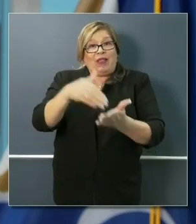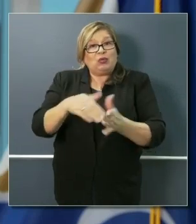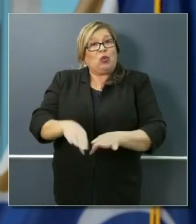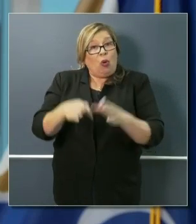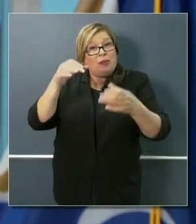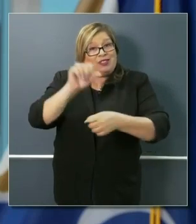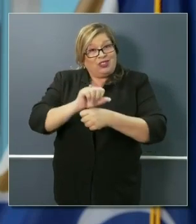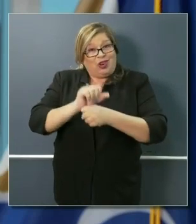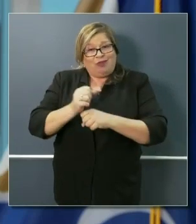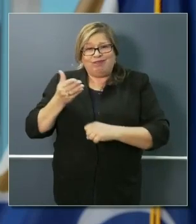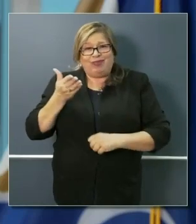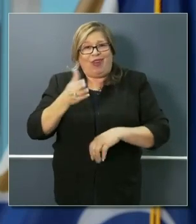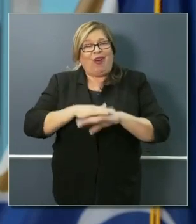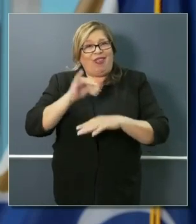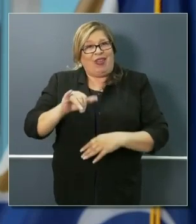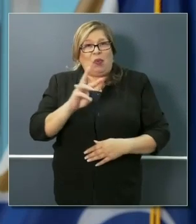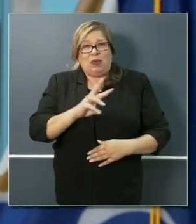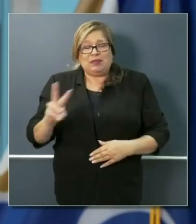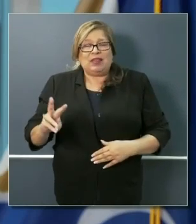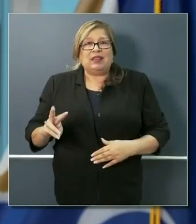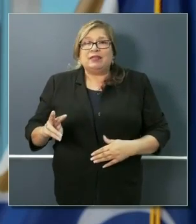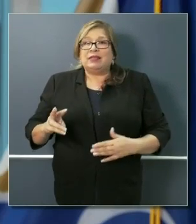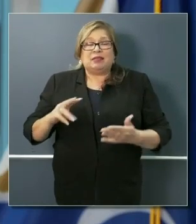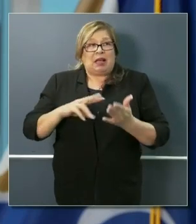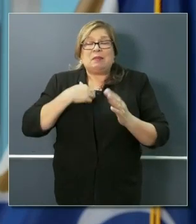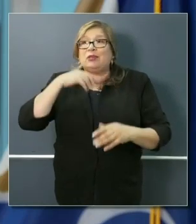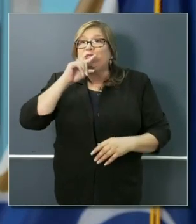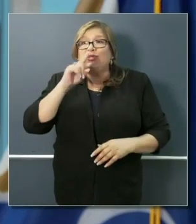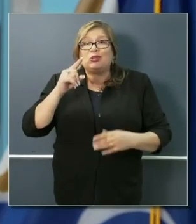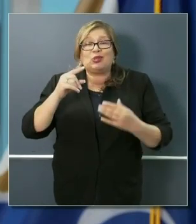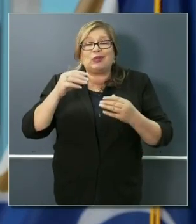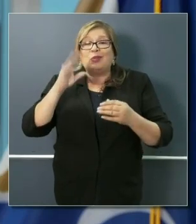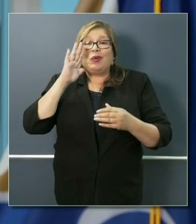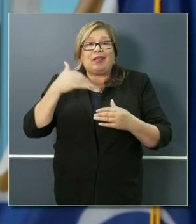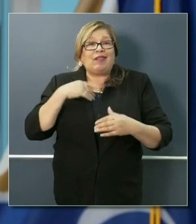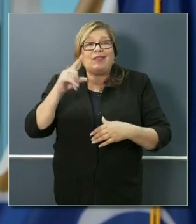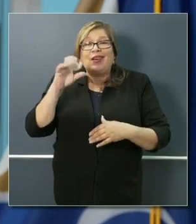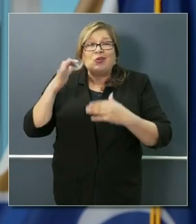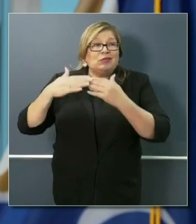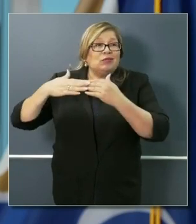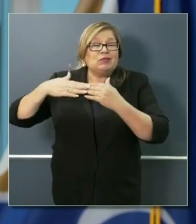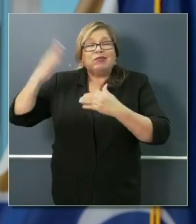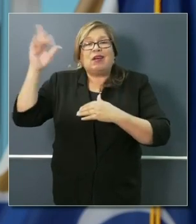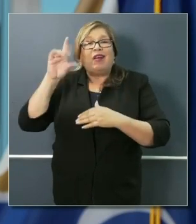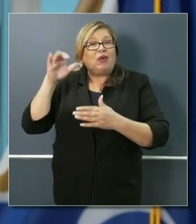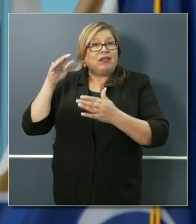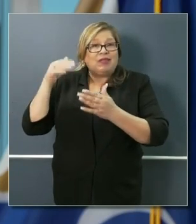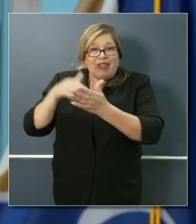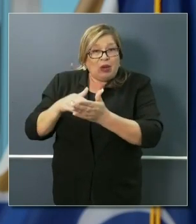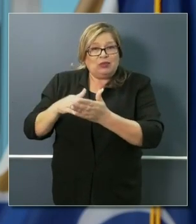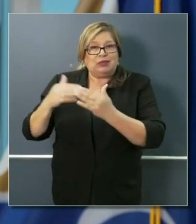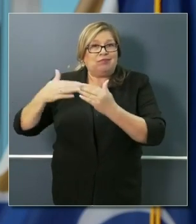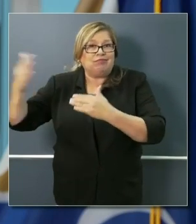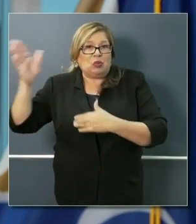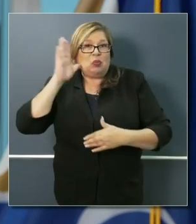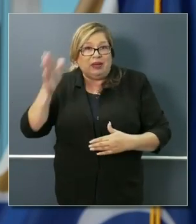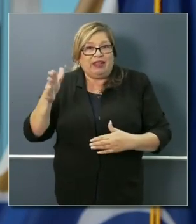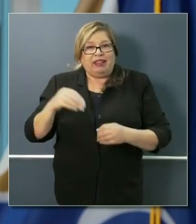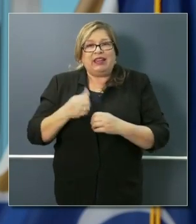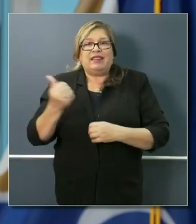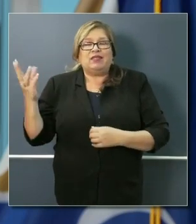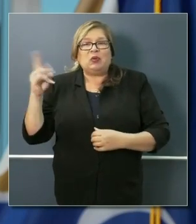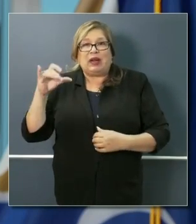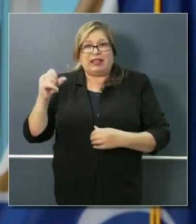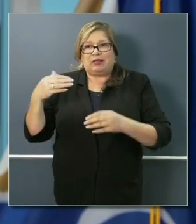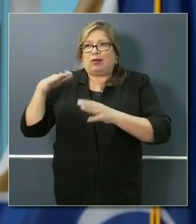on their site. We'll probably have 100 plus thousand just in the next number of days. They've prioritized four areas